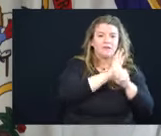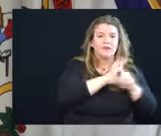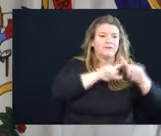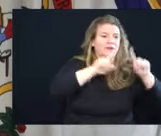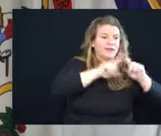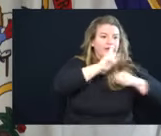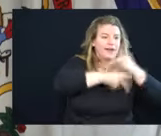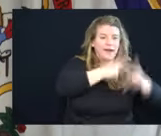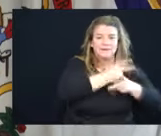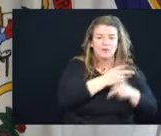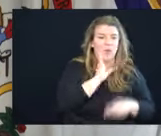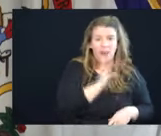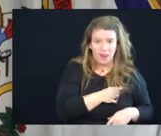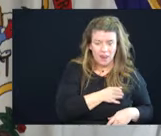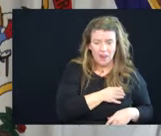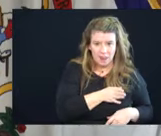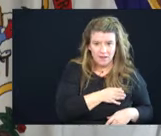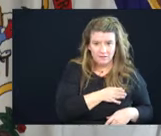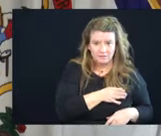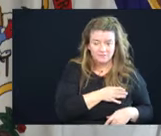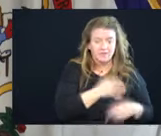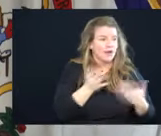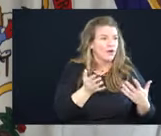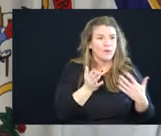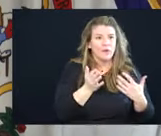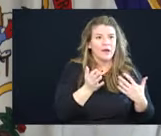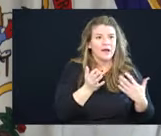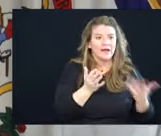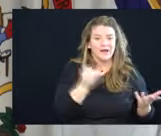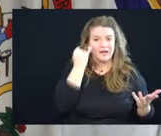You know, whether it be